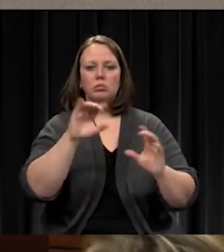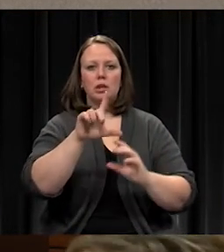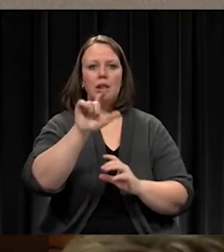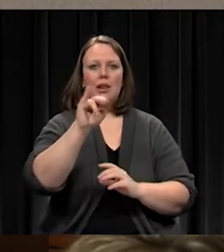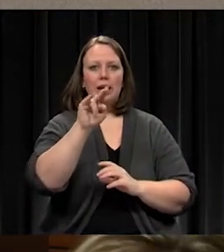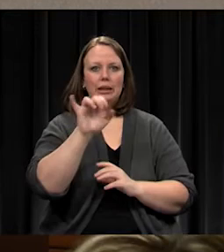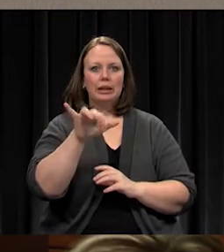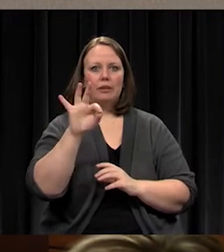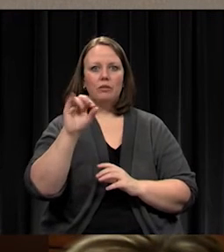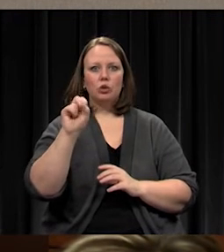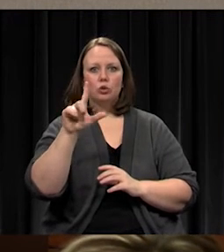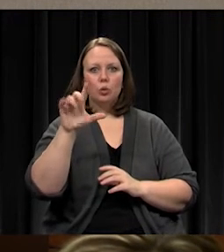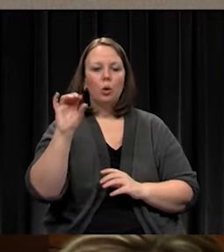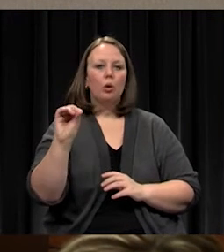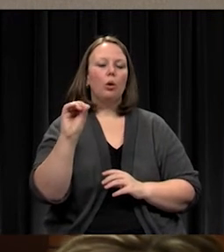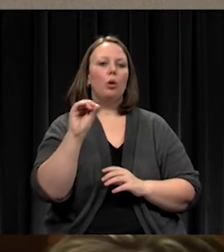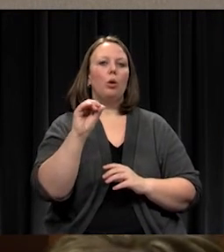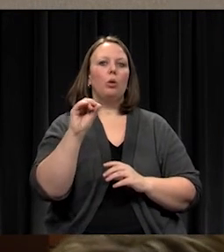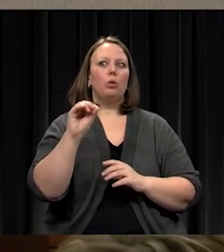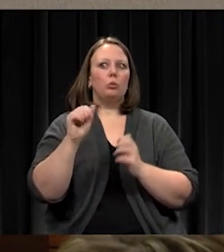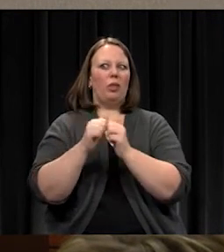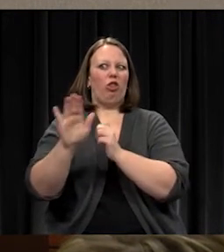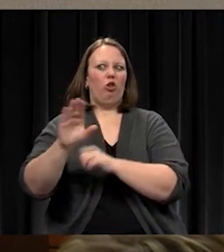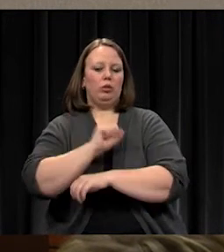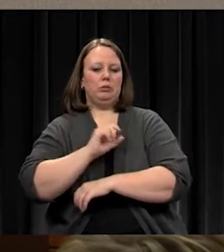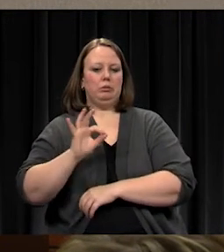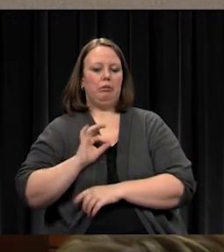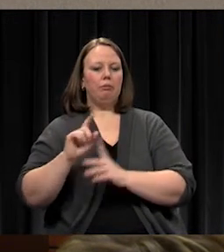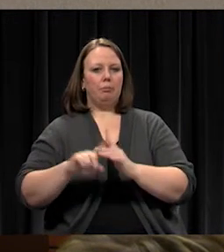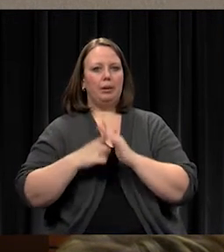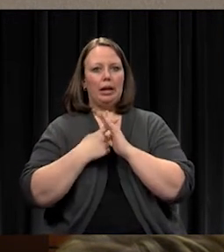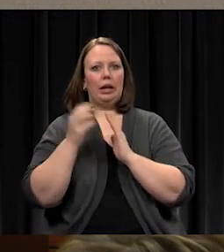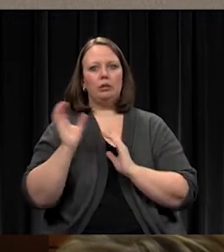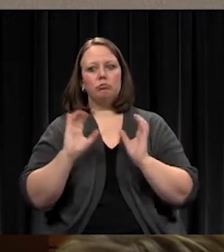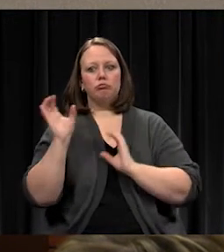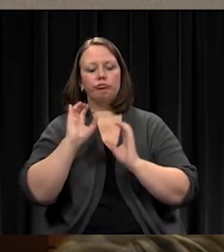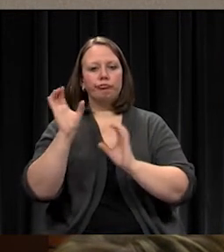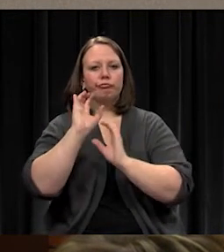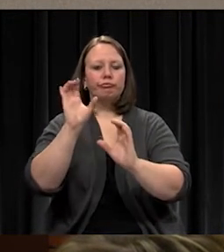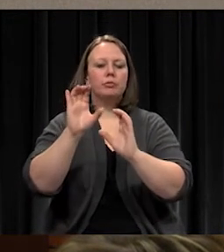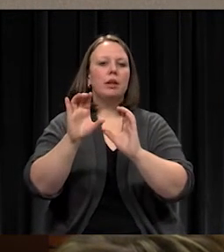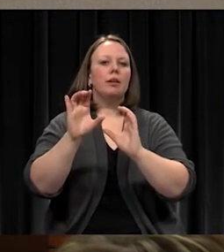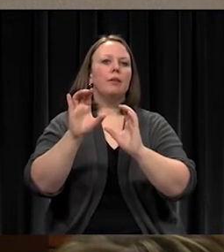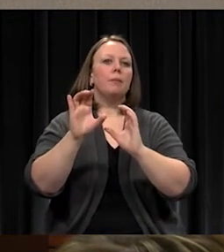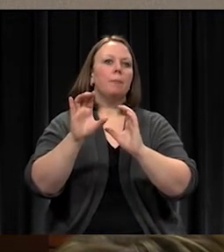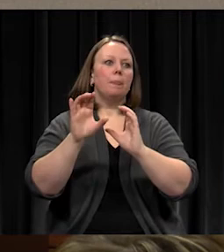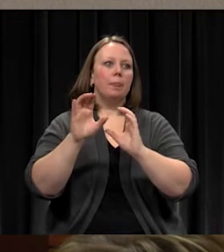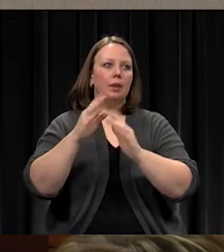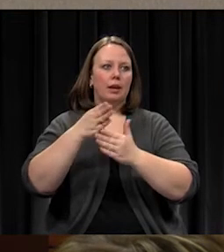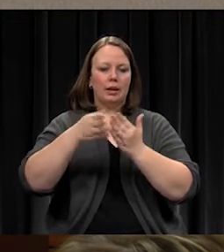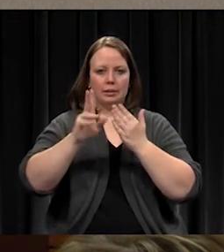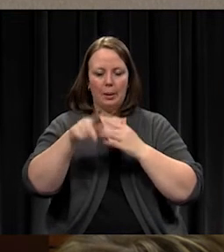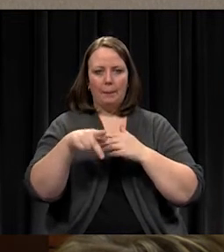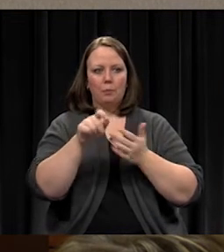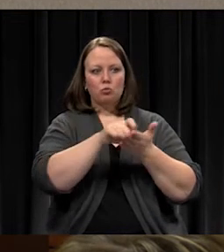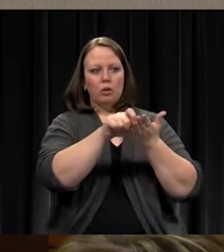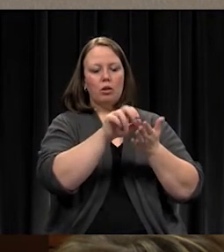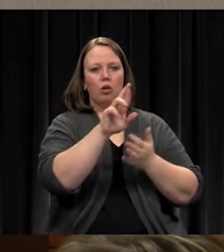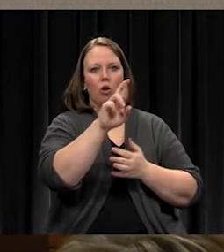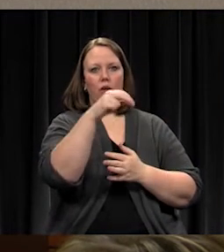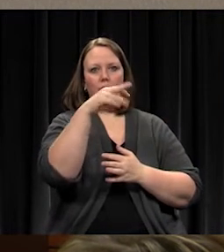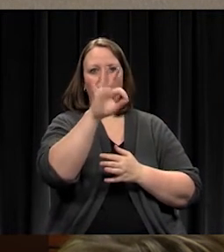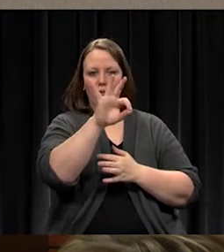along with her staff and people in technology began that search, ended up writing the RFP to put out to bid.